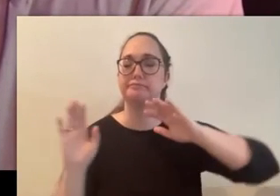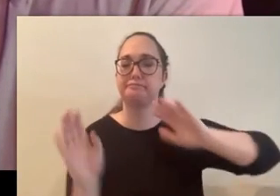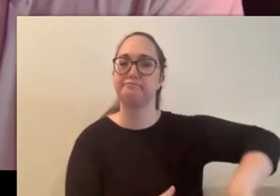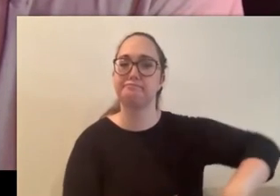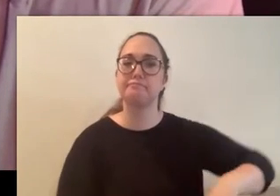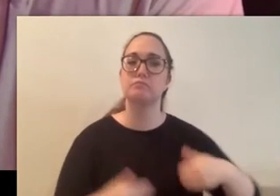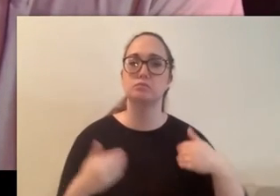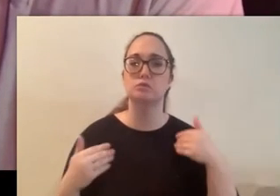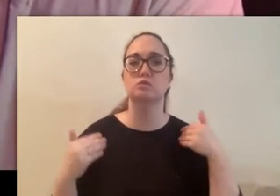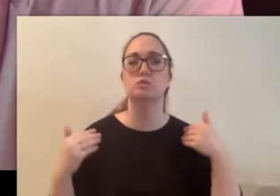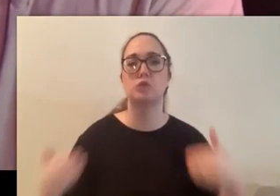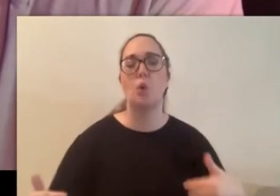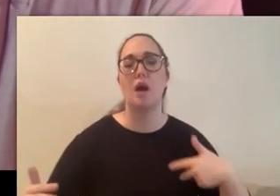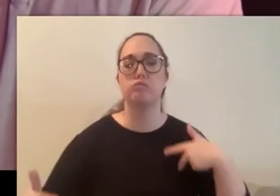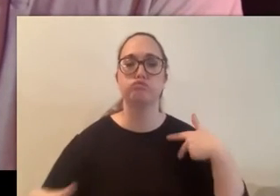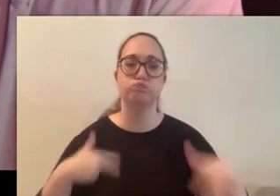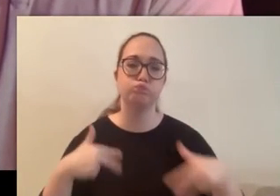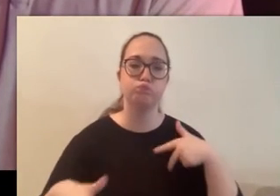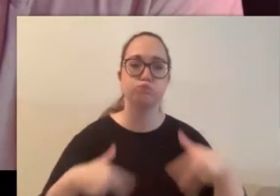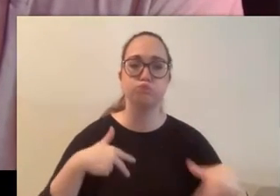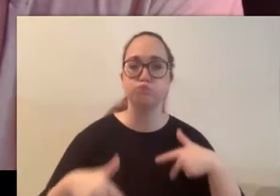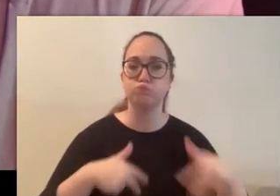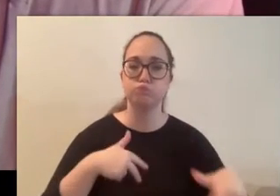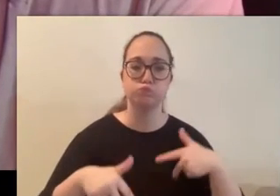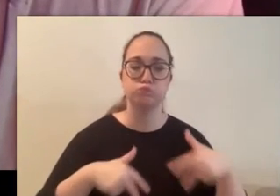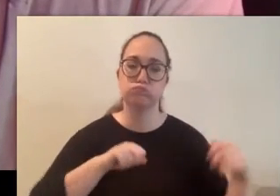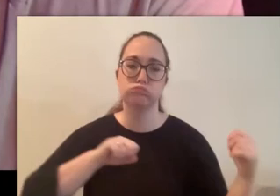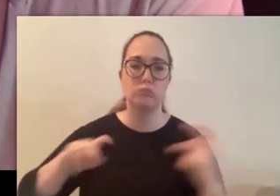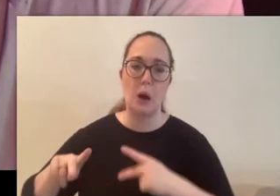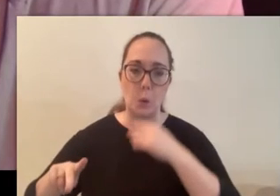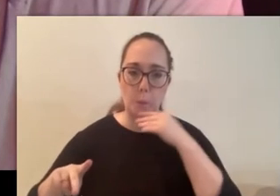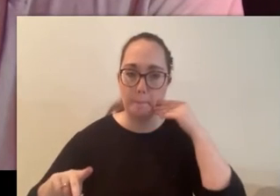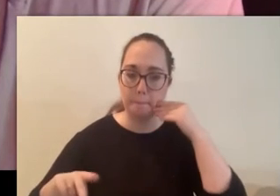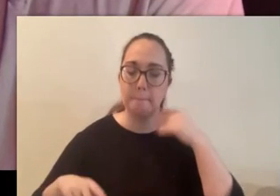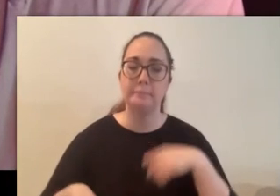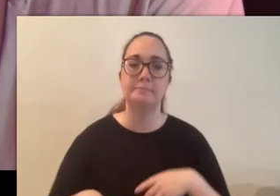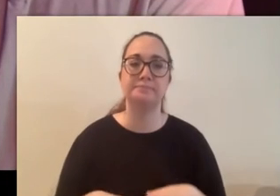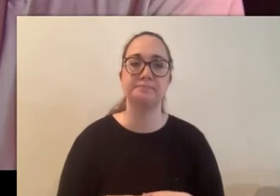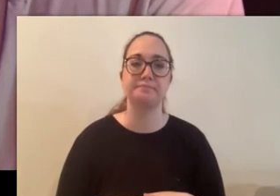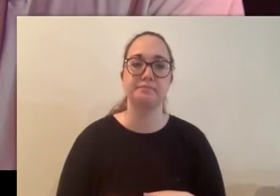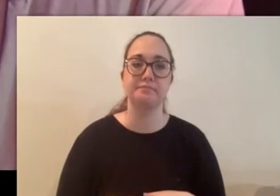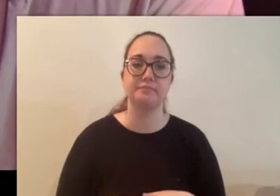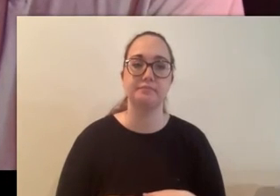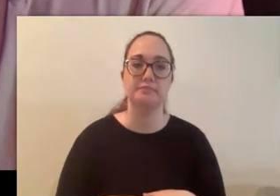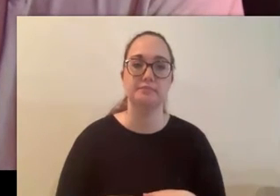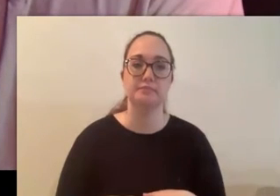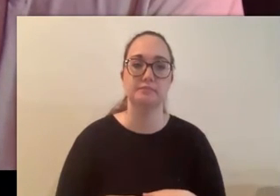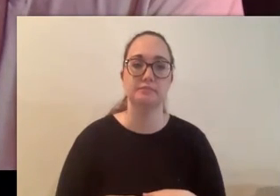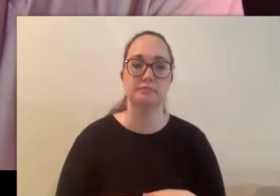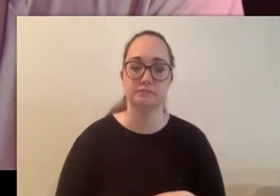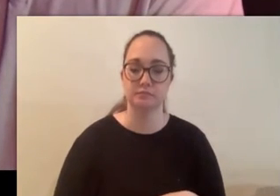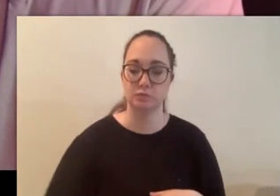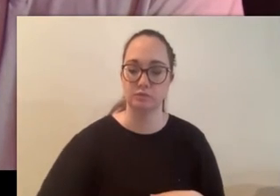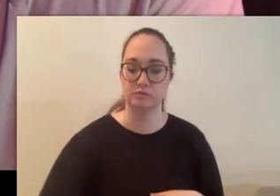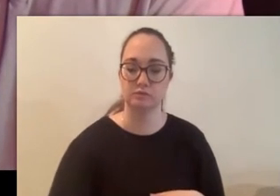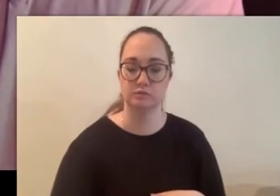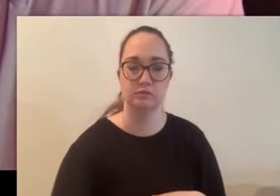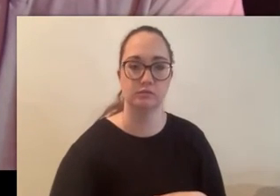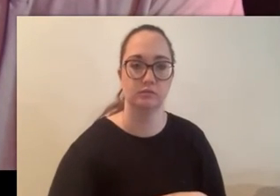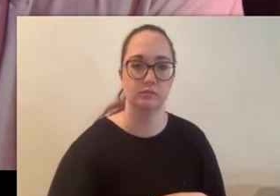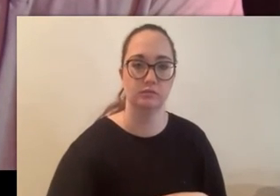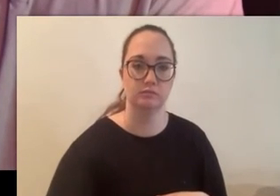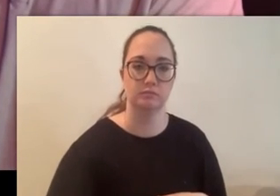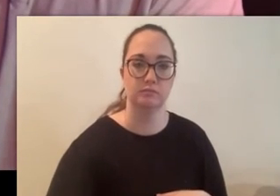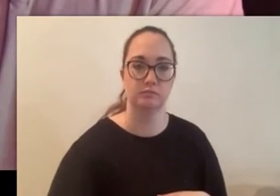start hiking back and not think about it too much more as i turned to make my way back again